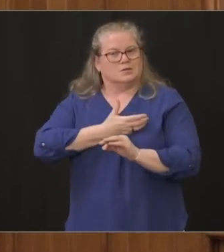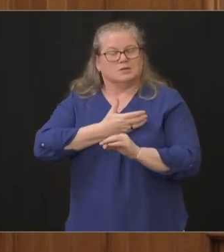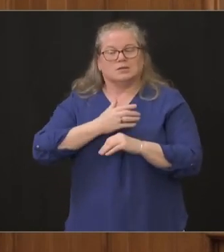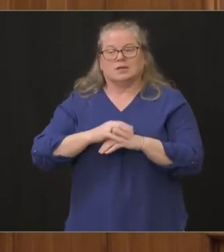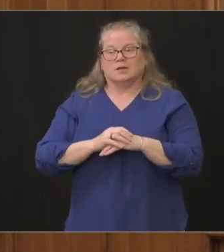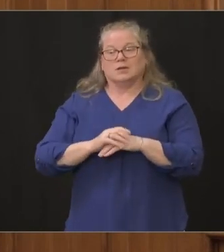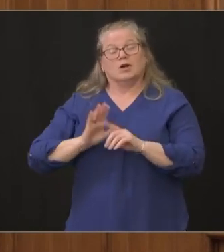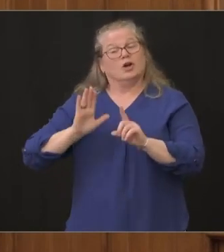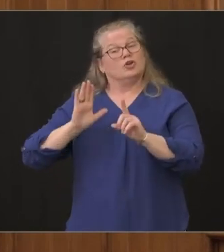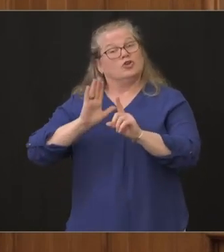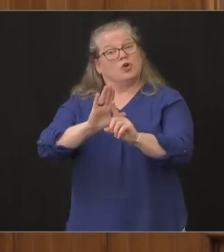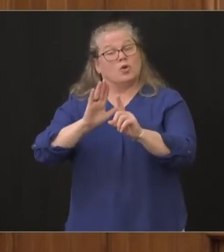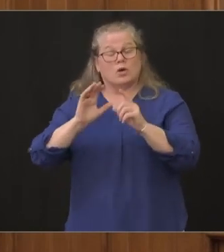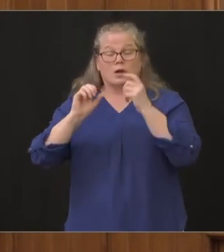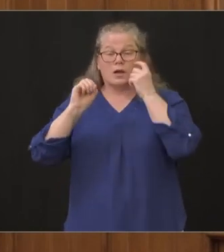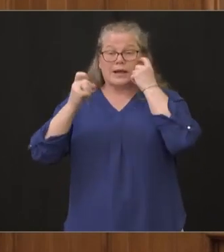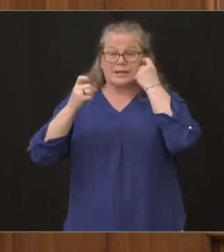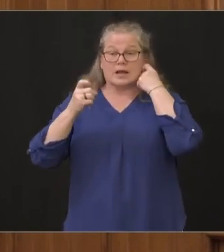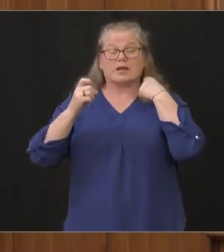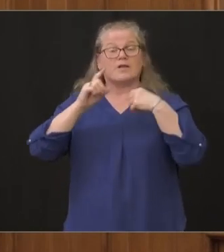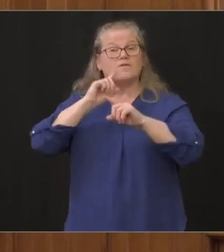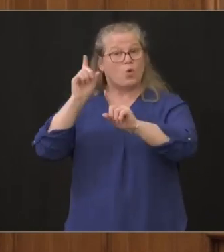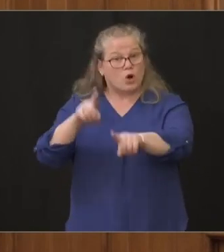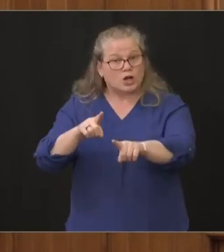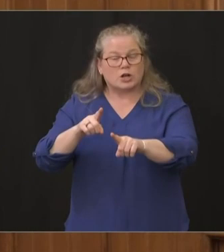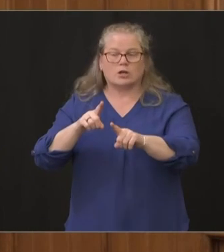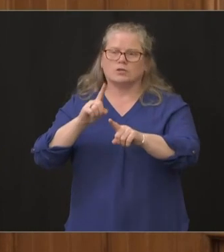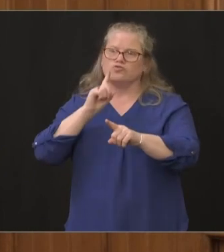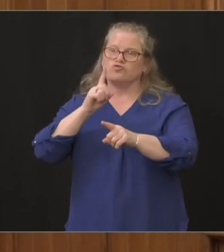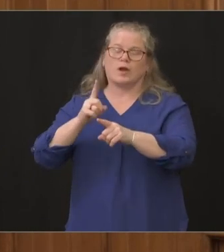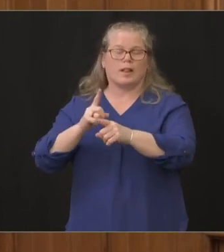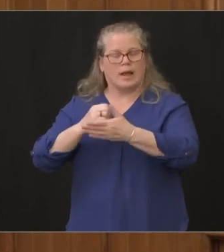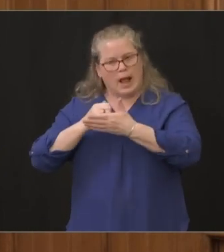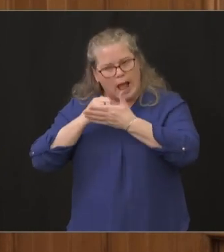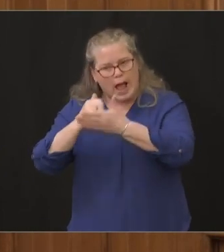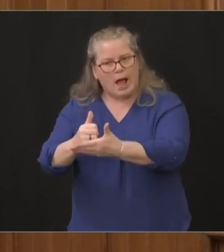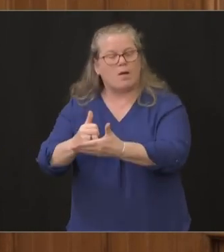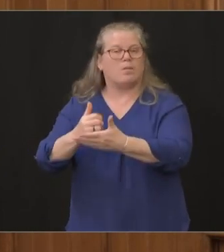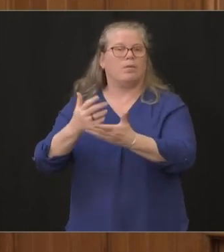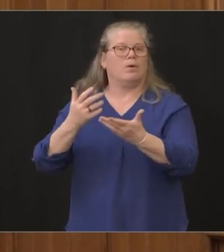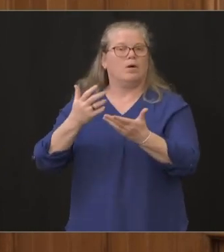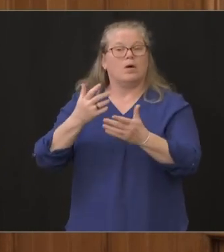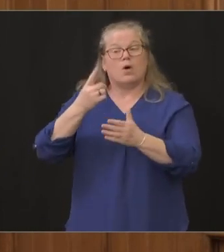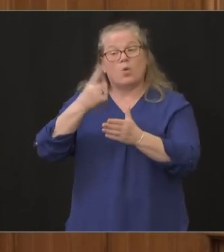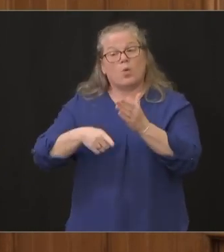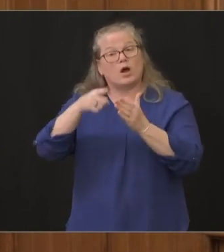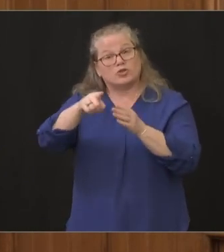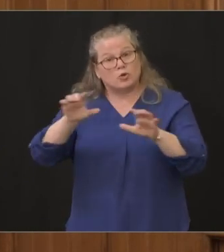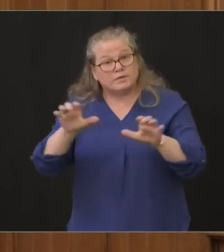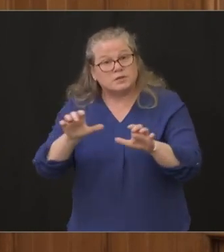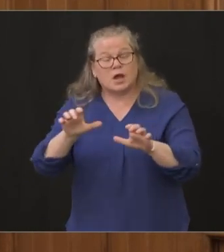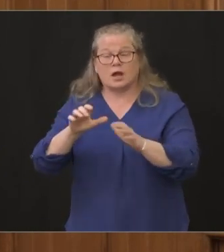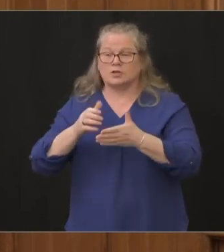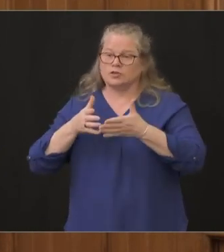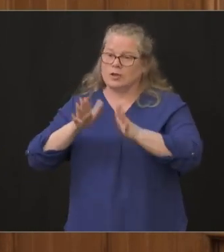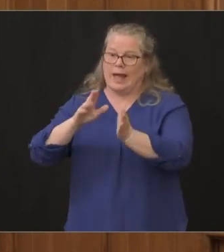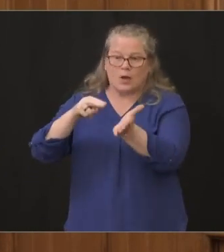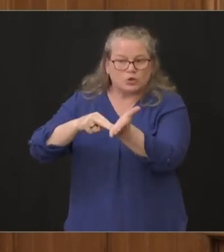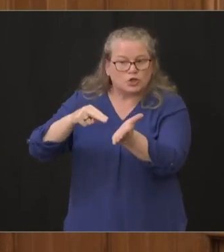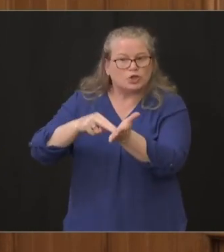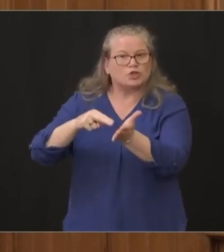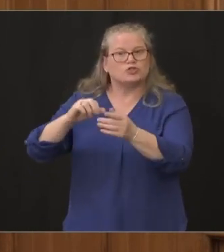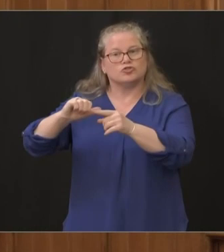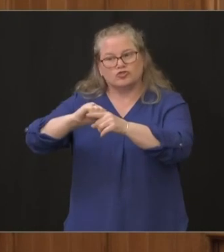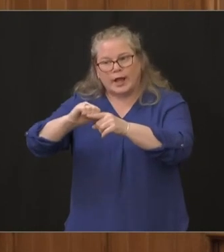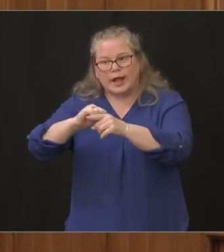are truly impactful the capacity that you've done to put nurses to work who are in training to allow people who are